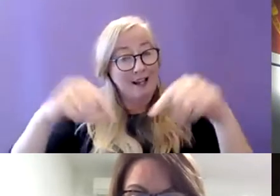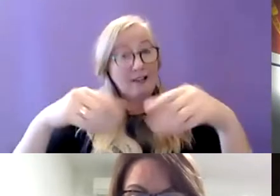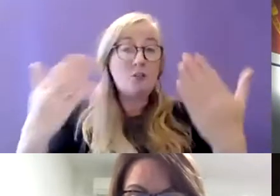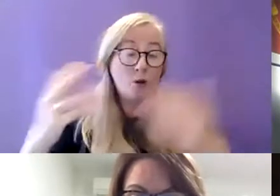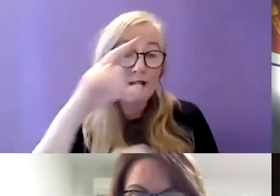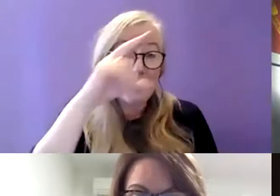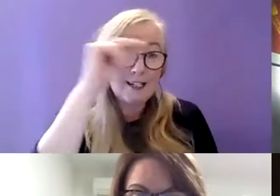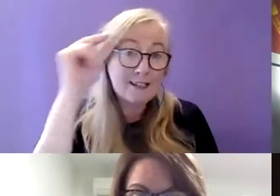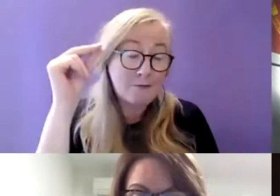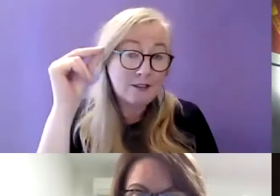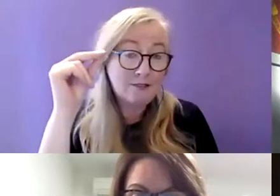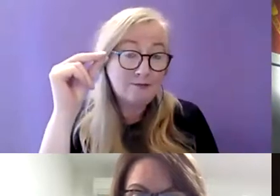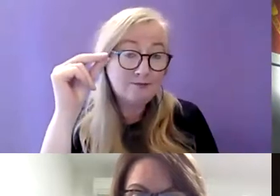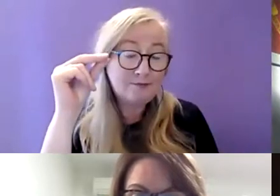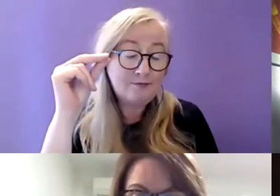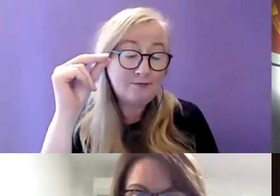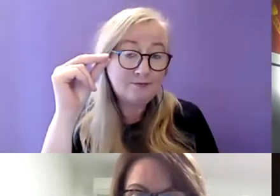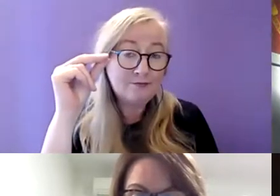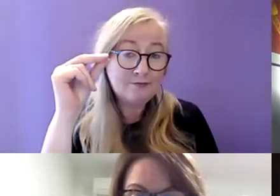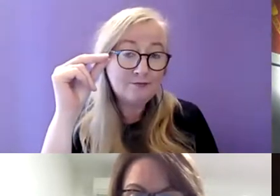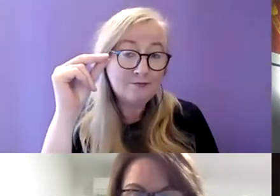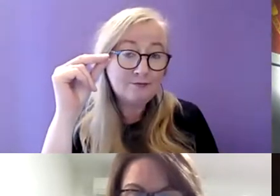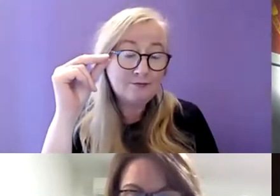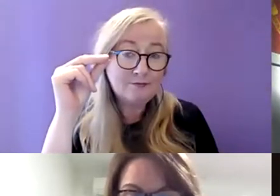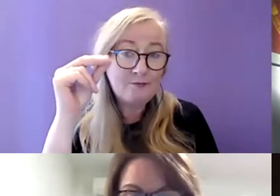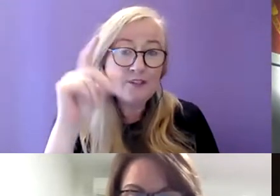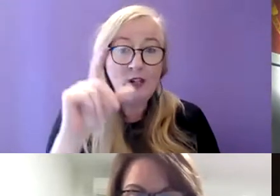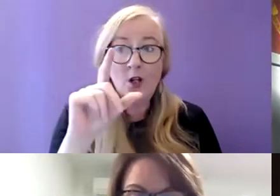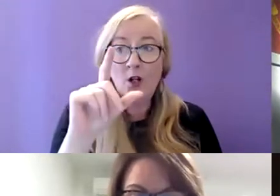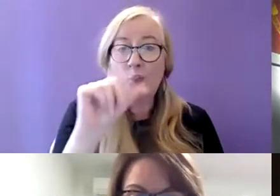this year budget 2021